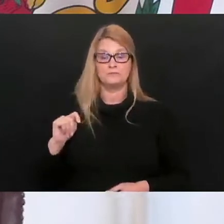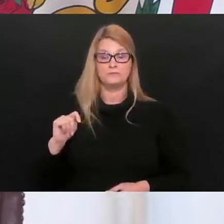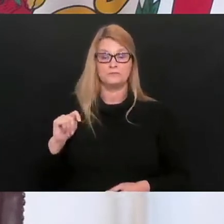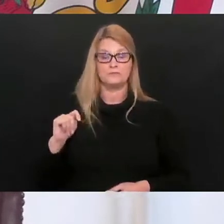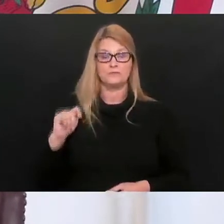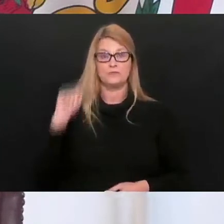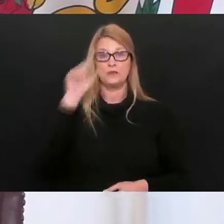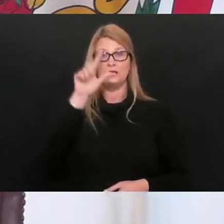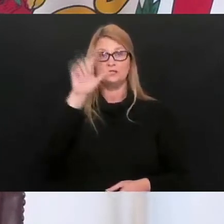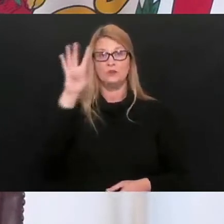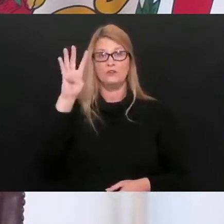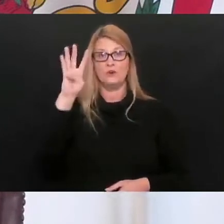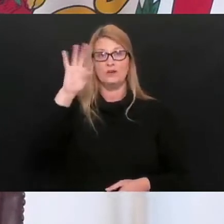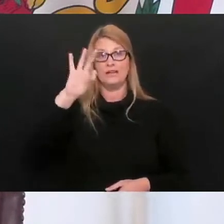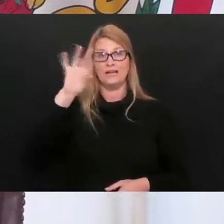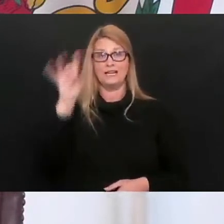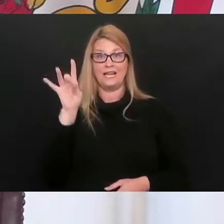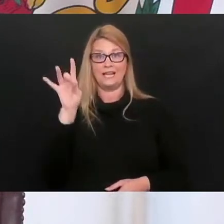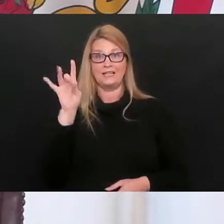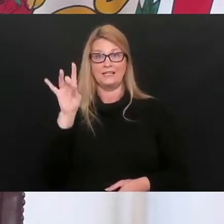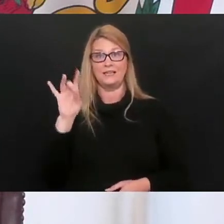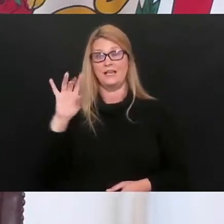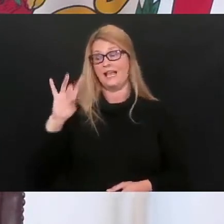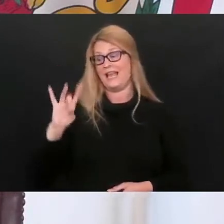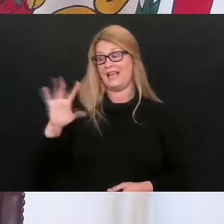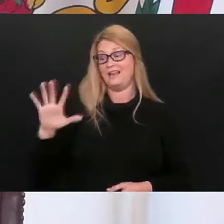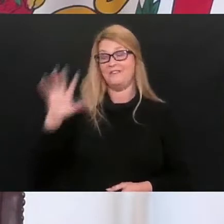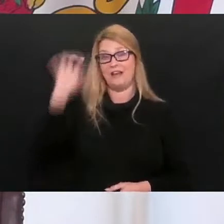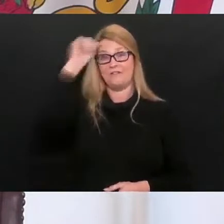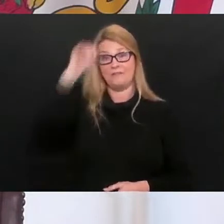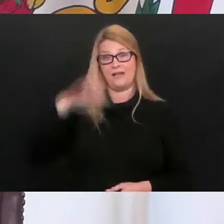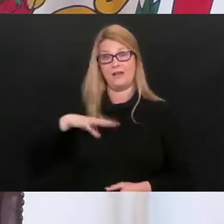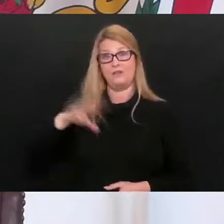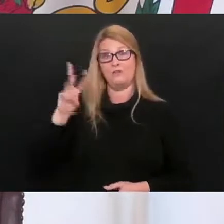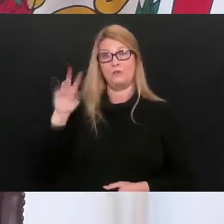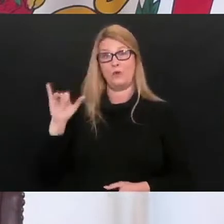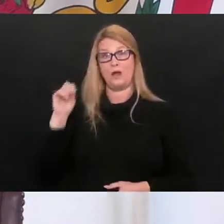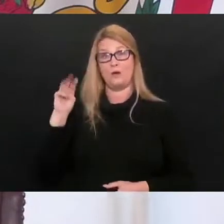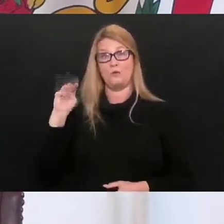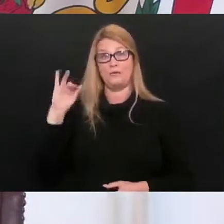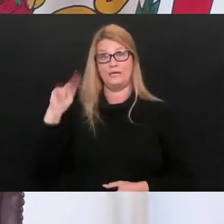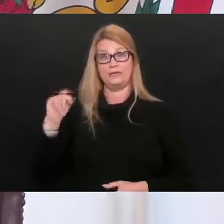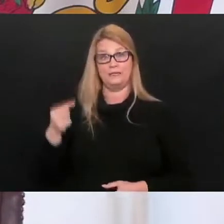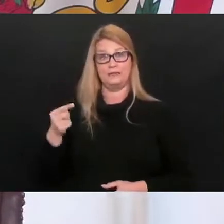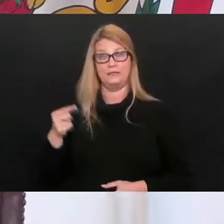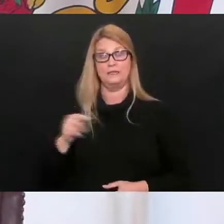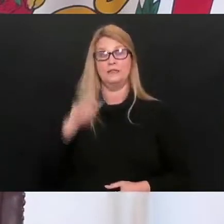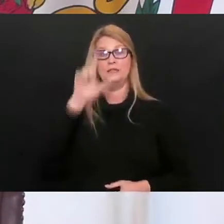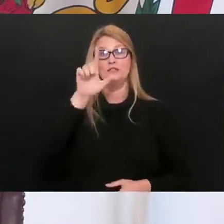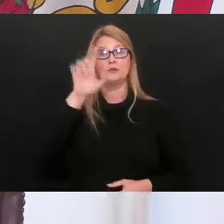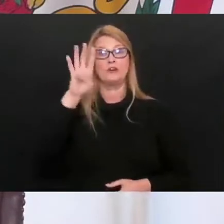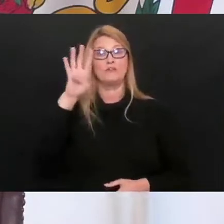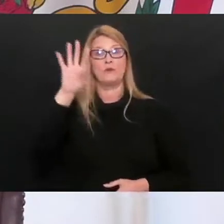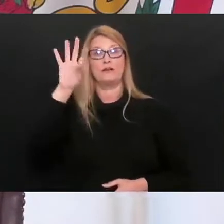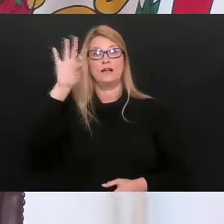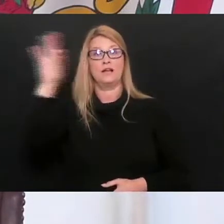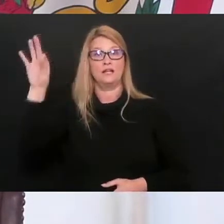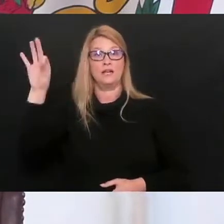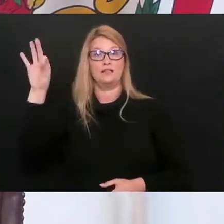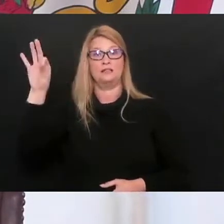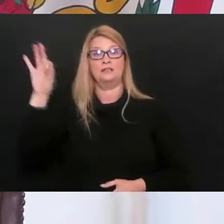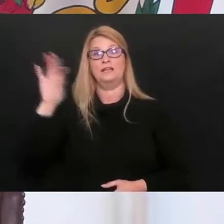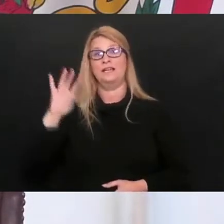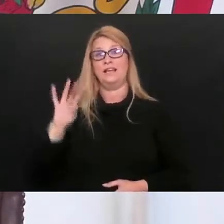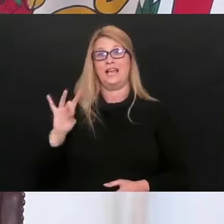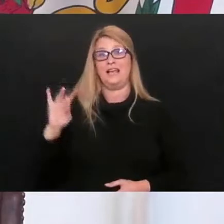The 2,498th death is an 85-year-old male from Wyoming County. Our 2,499th death